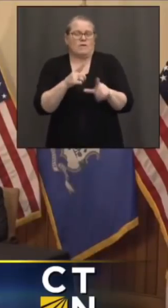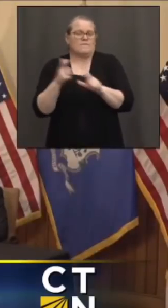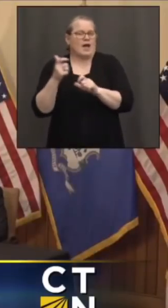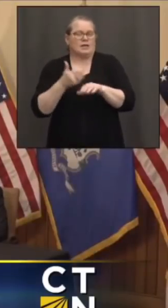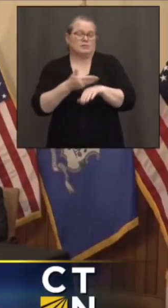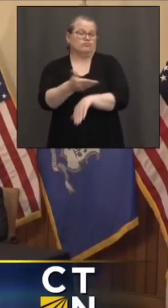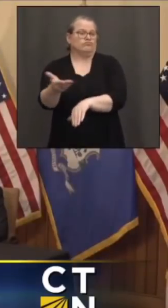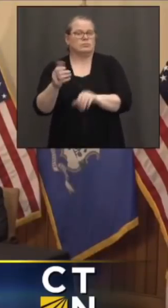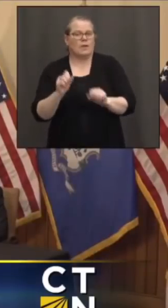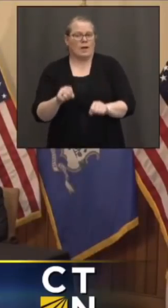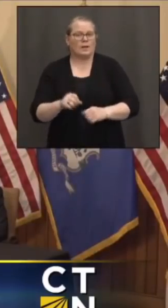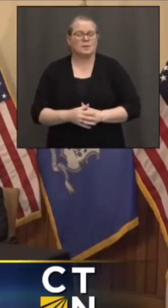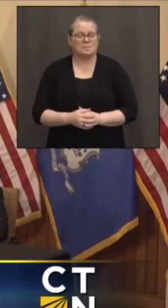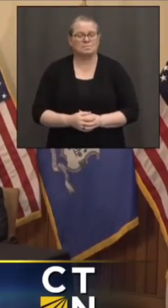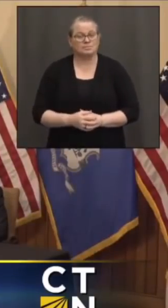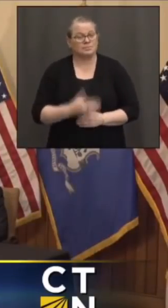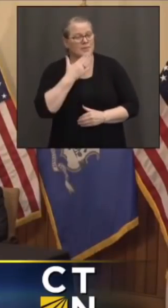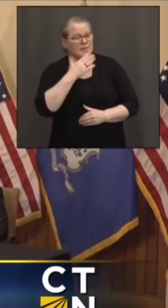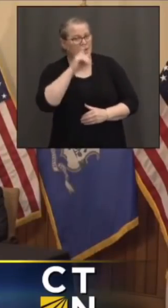Appreciate it.